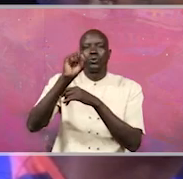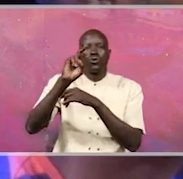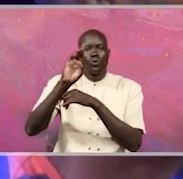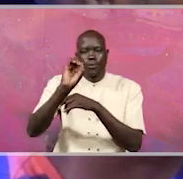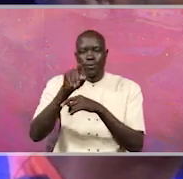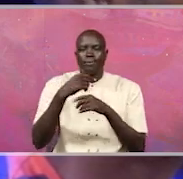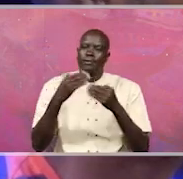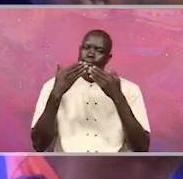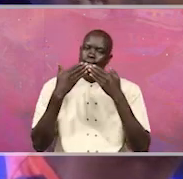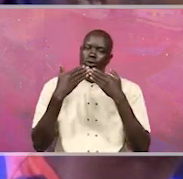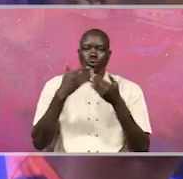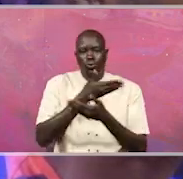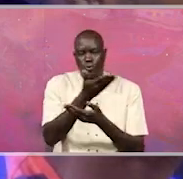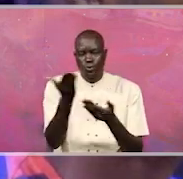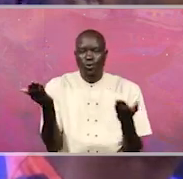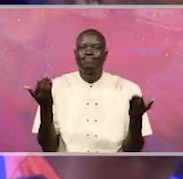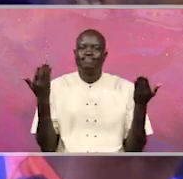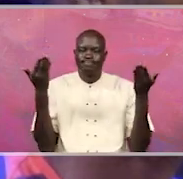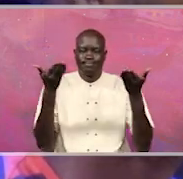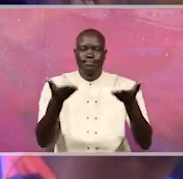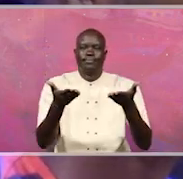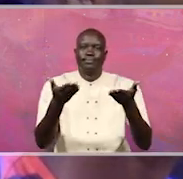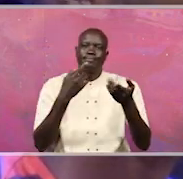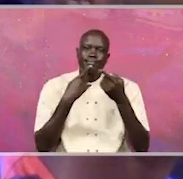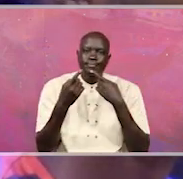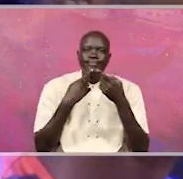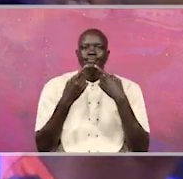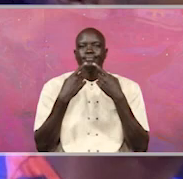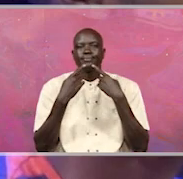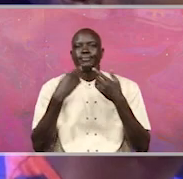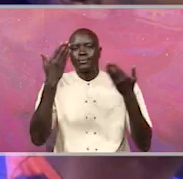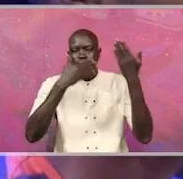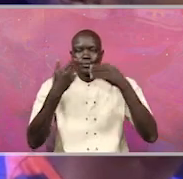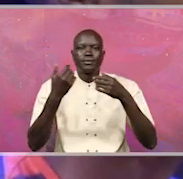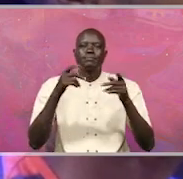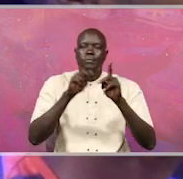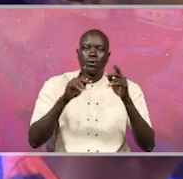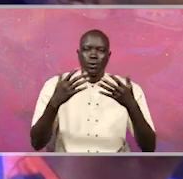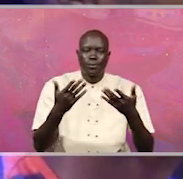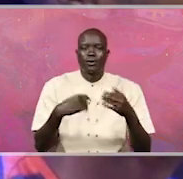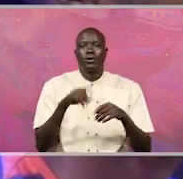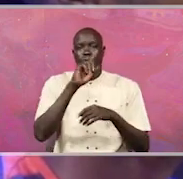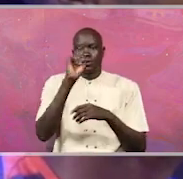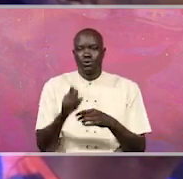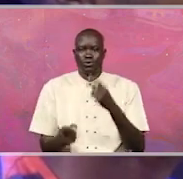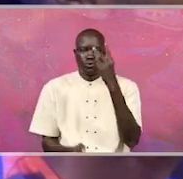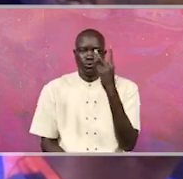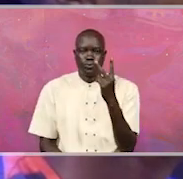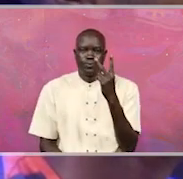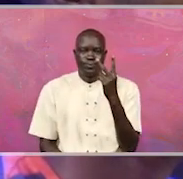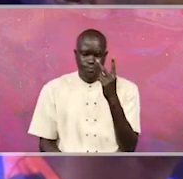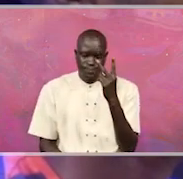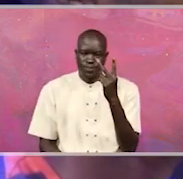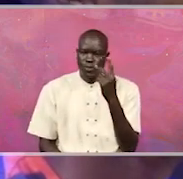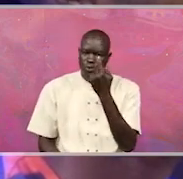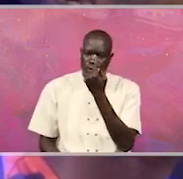I thank you, everybody, for being here. My questions are two. They go especially to the